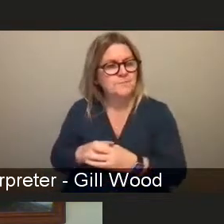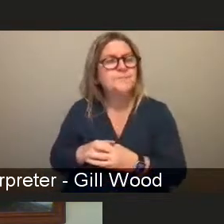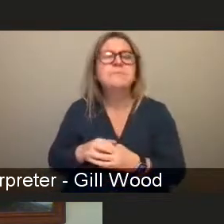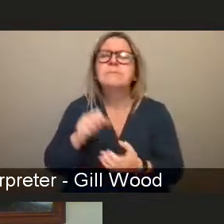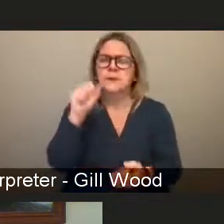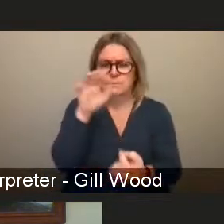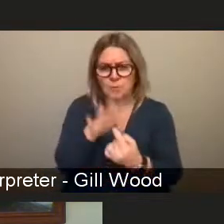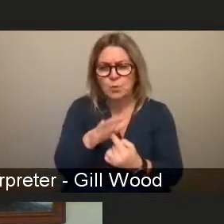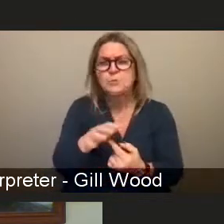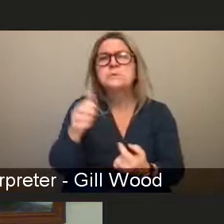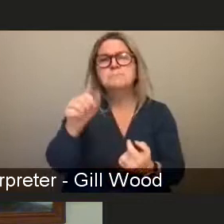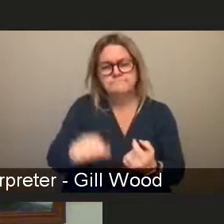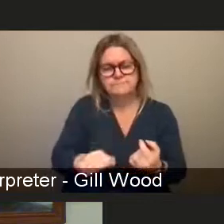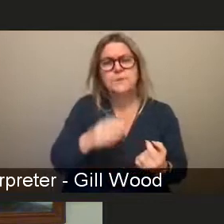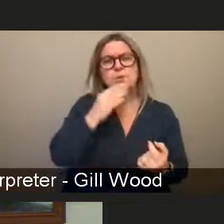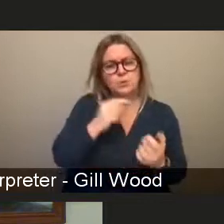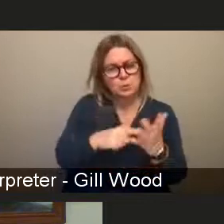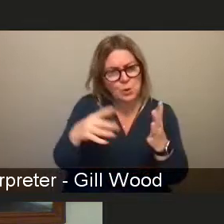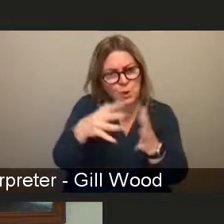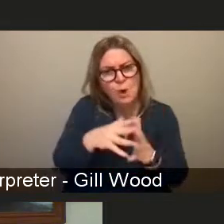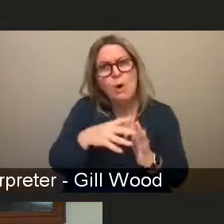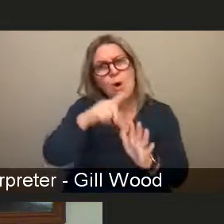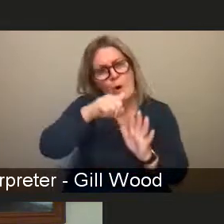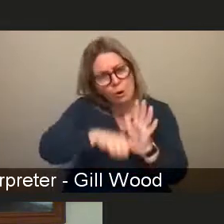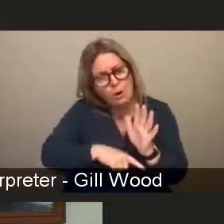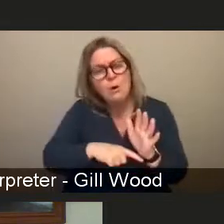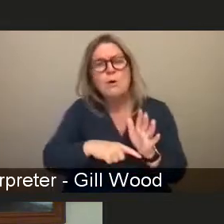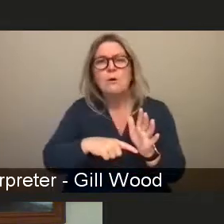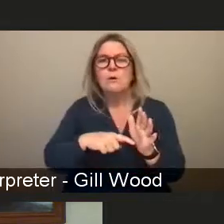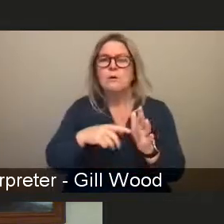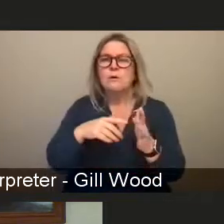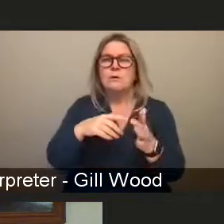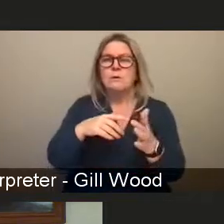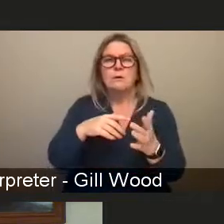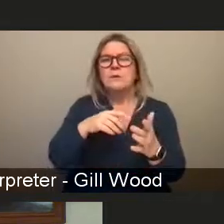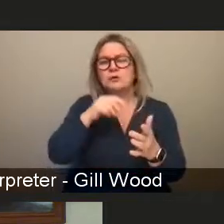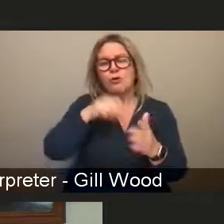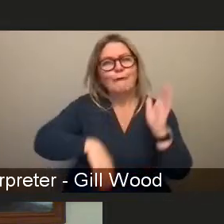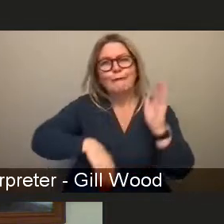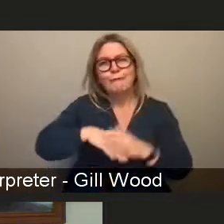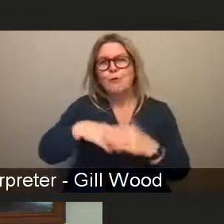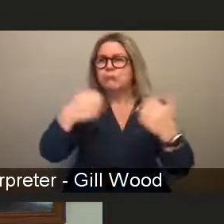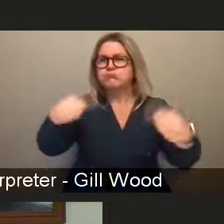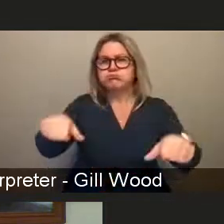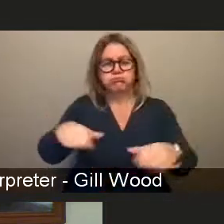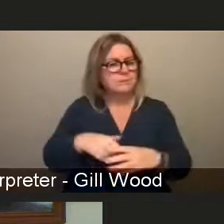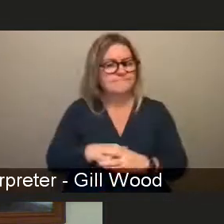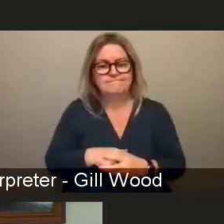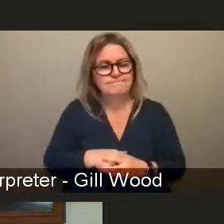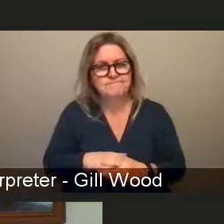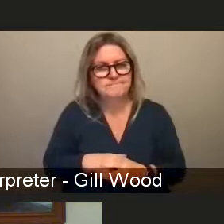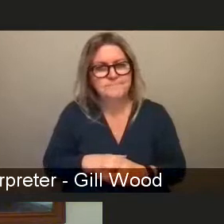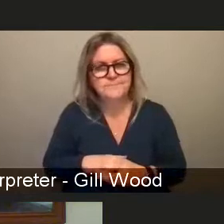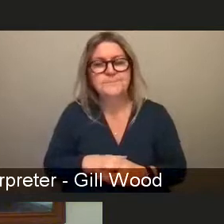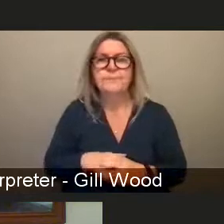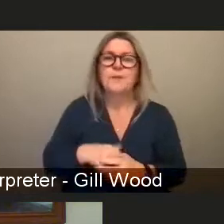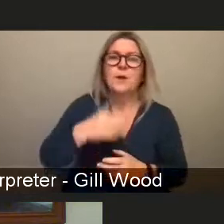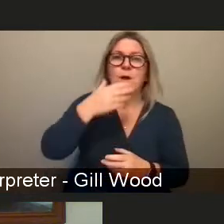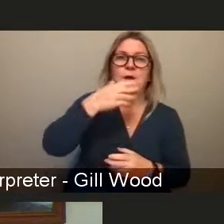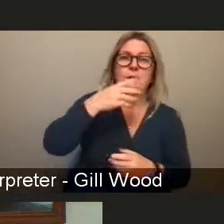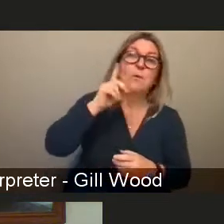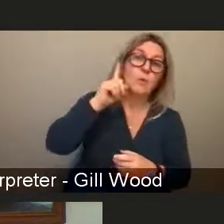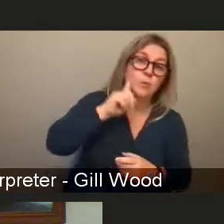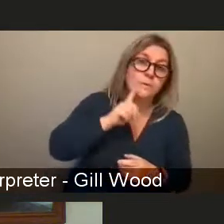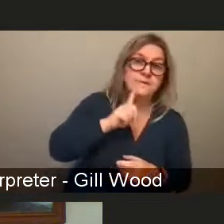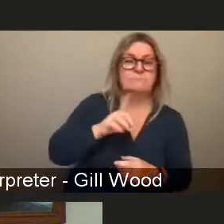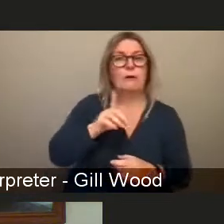use law and regulatory amendments it's not the whole answer and how women and girls will be safer is when